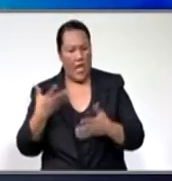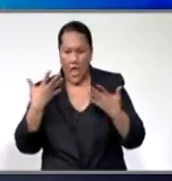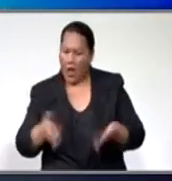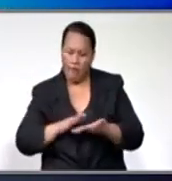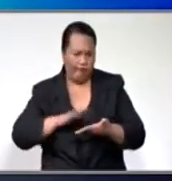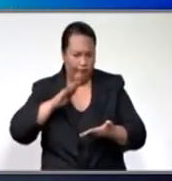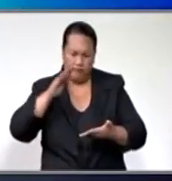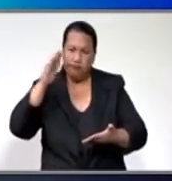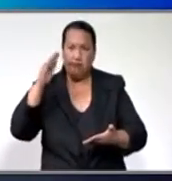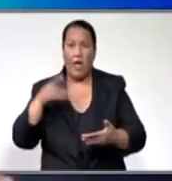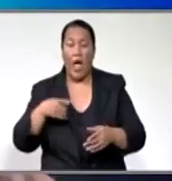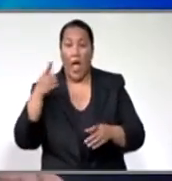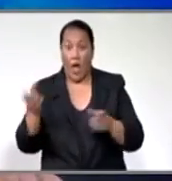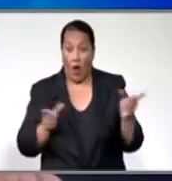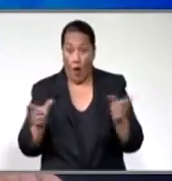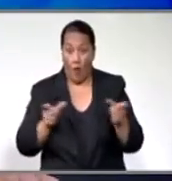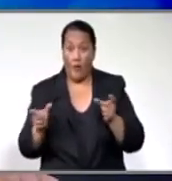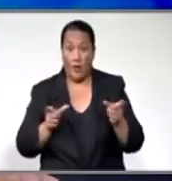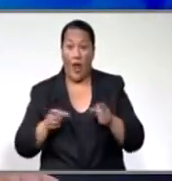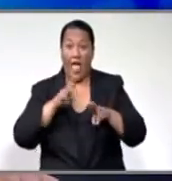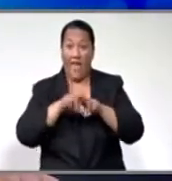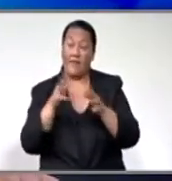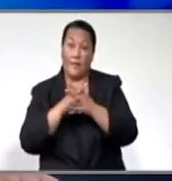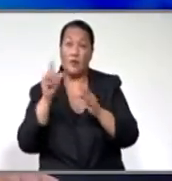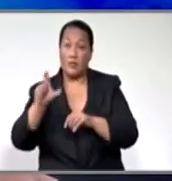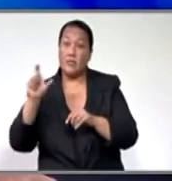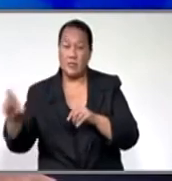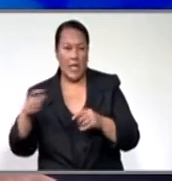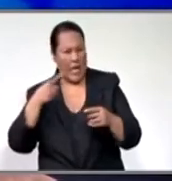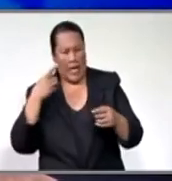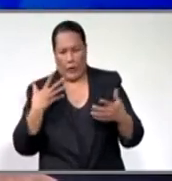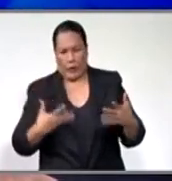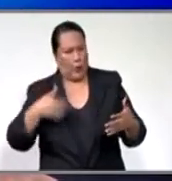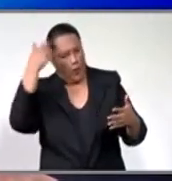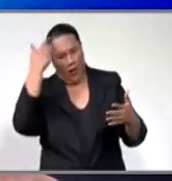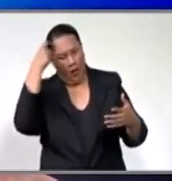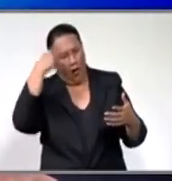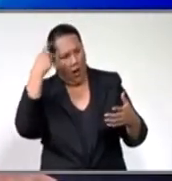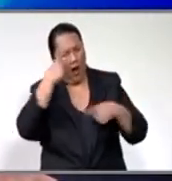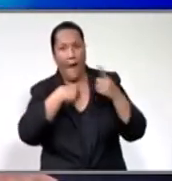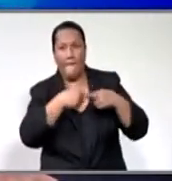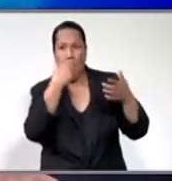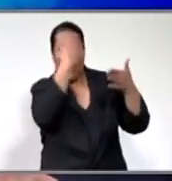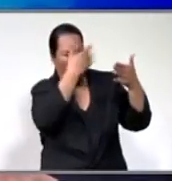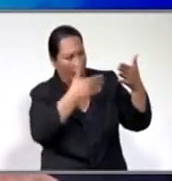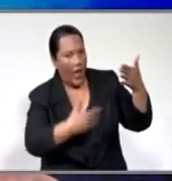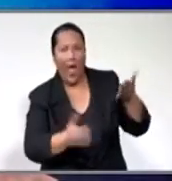Center coordinator Shamima Ali revealed some alarming figures in a Zoom interview with Fiji One News.